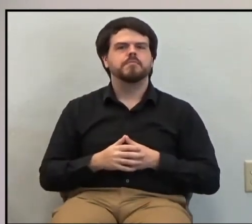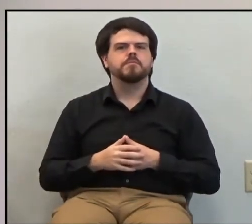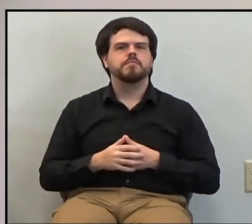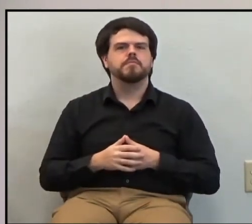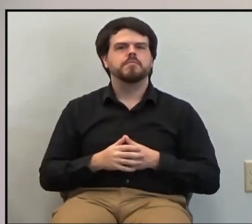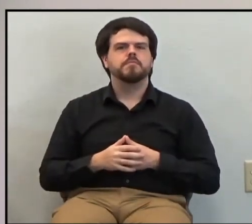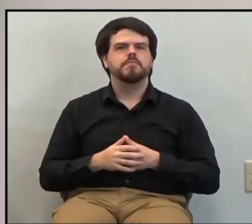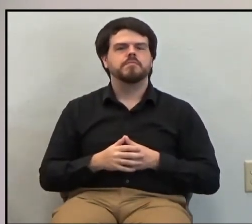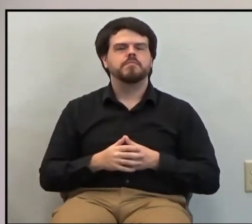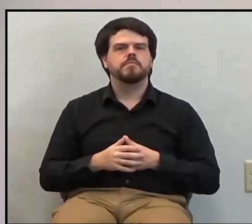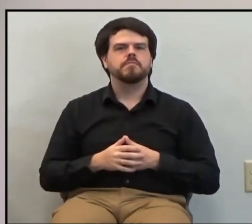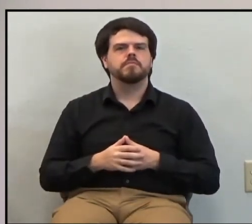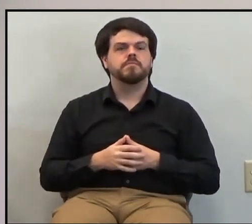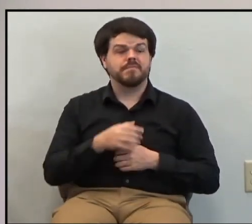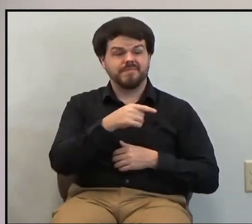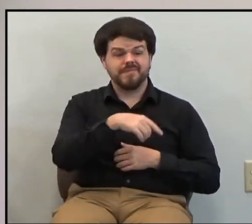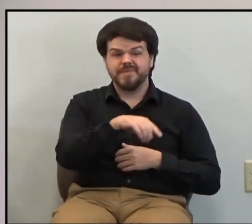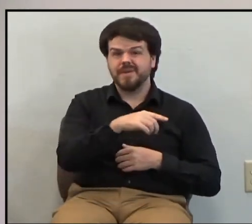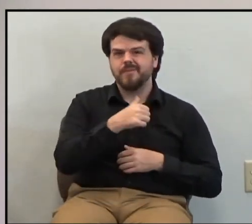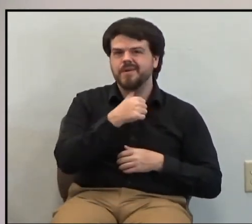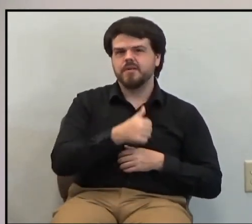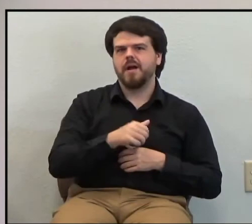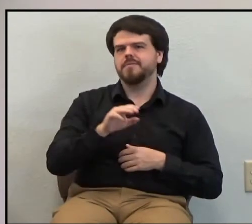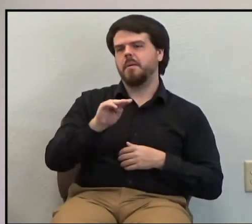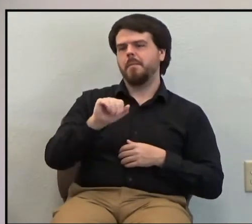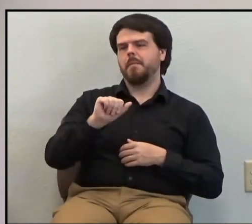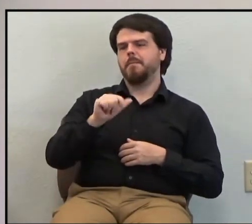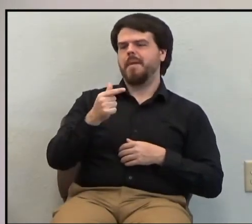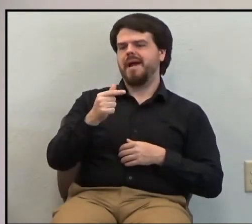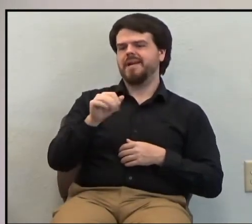They were not magnificent men.